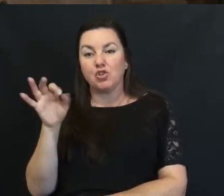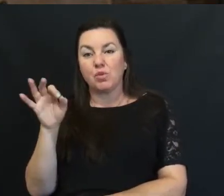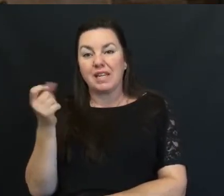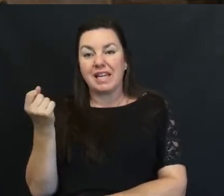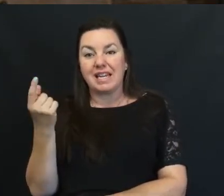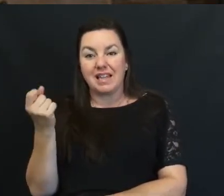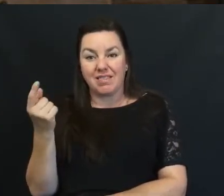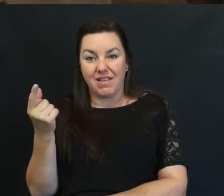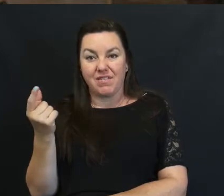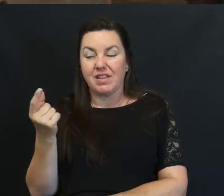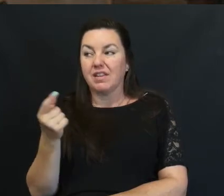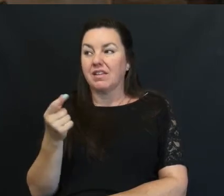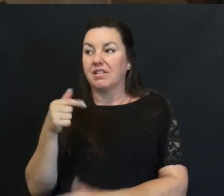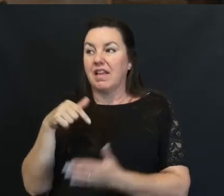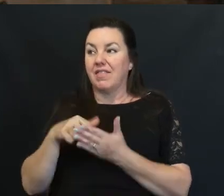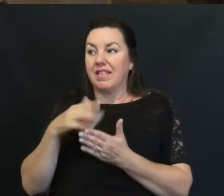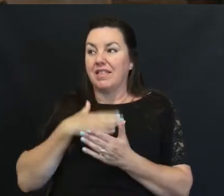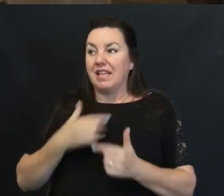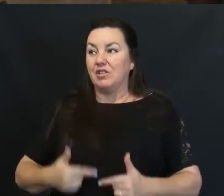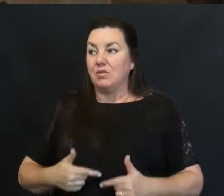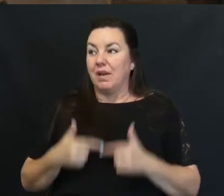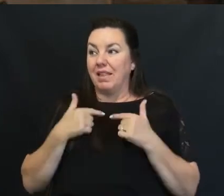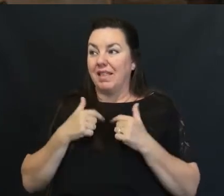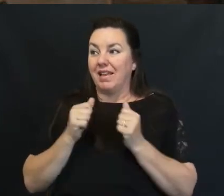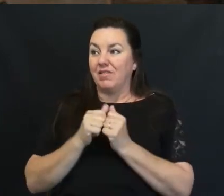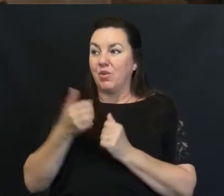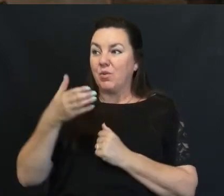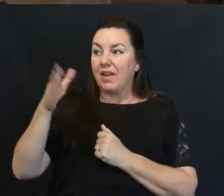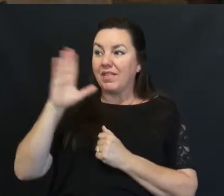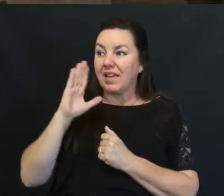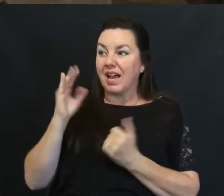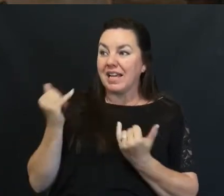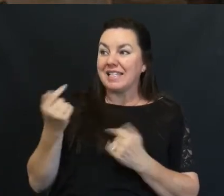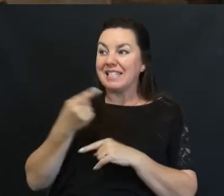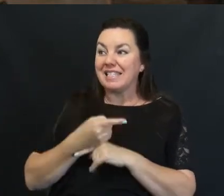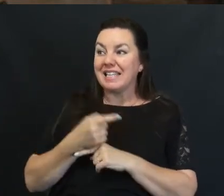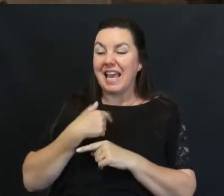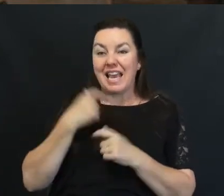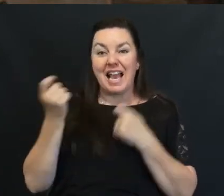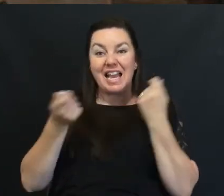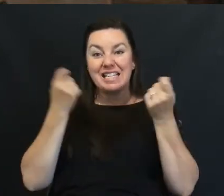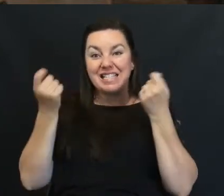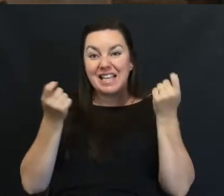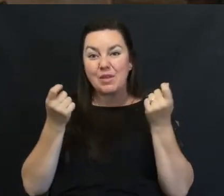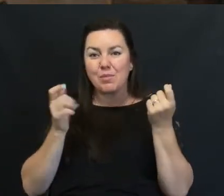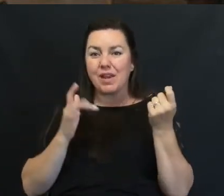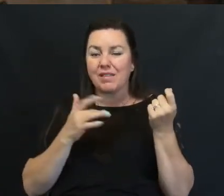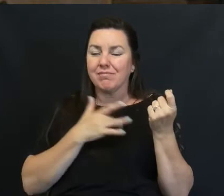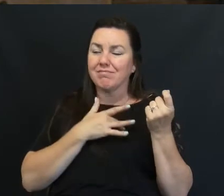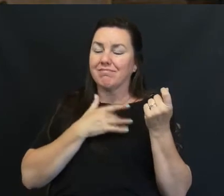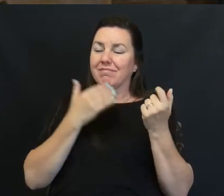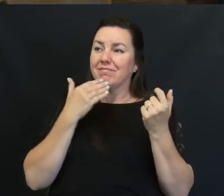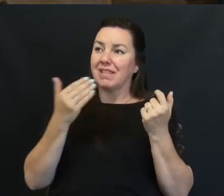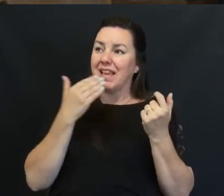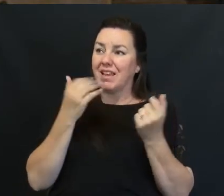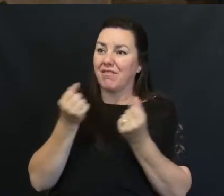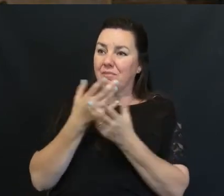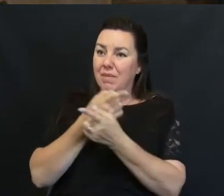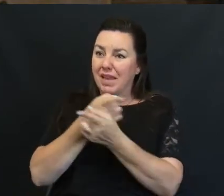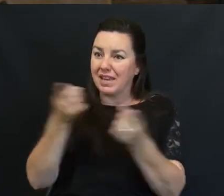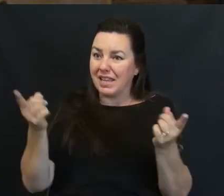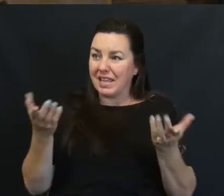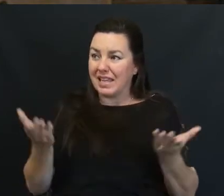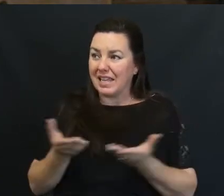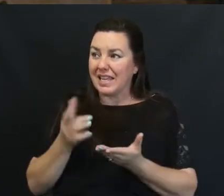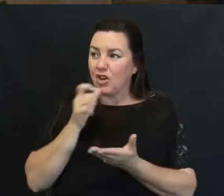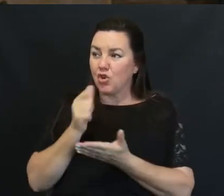This was My lifeline With God Today I celebrate With grateful heart For the many people Here